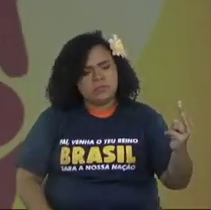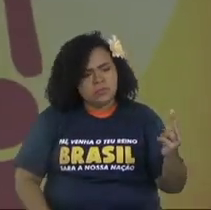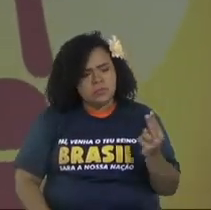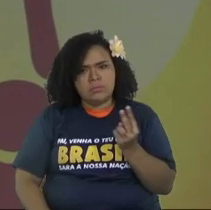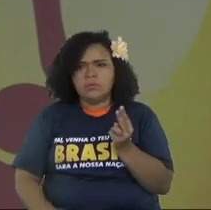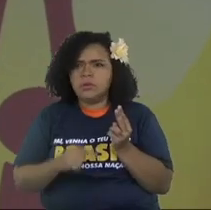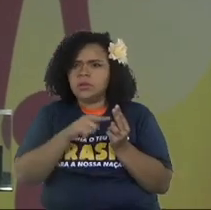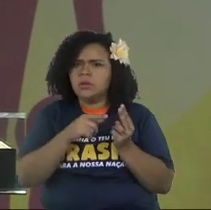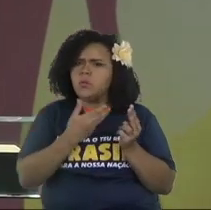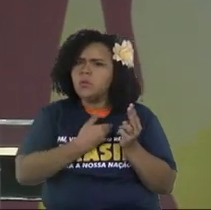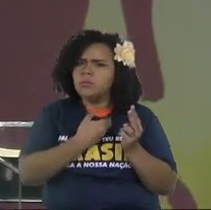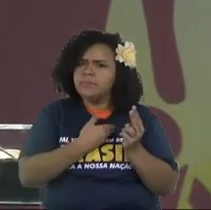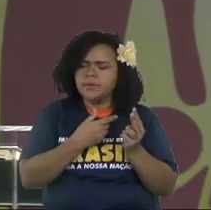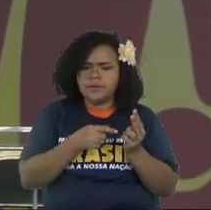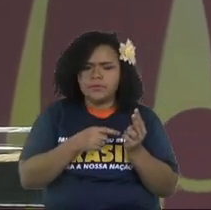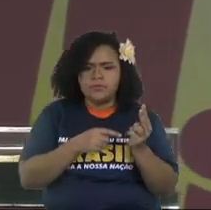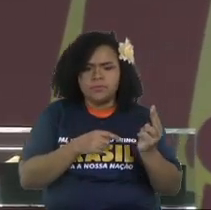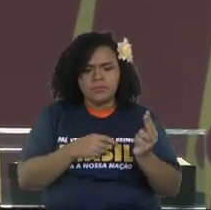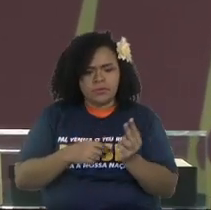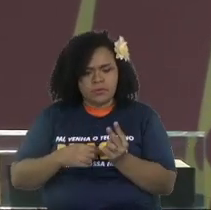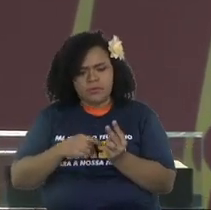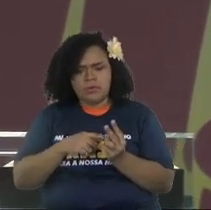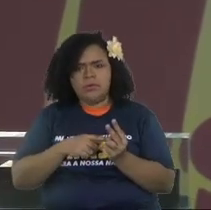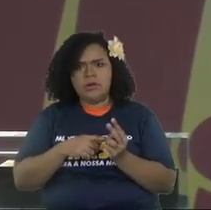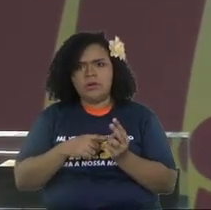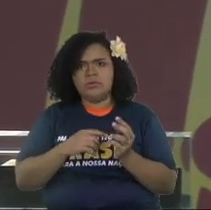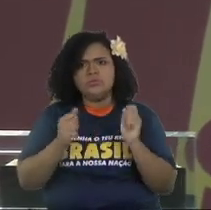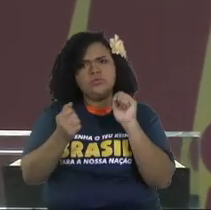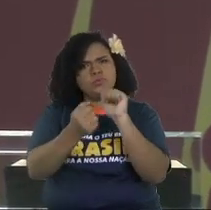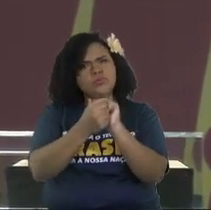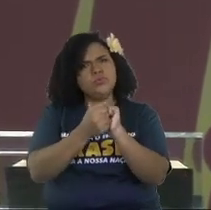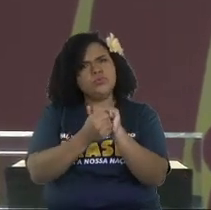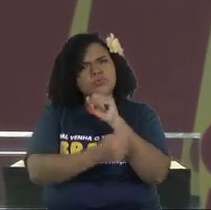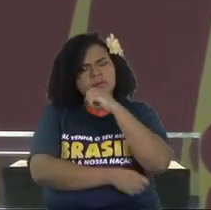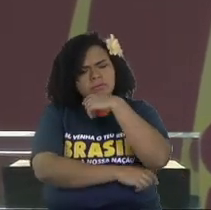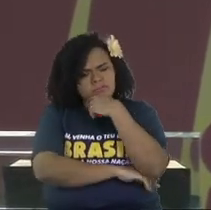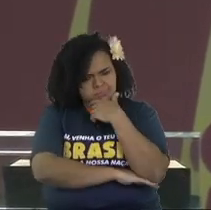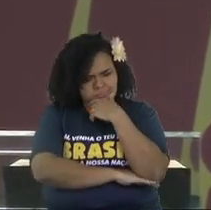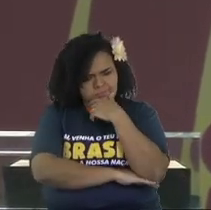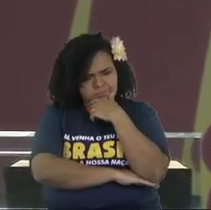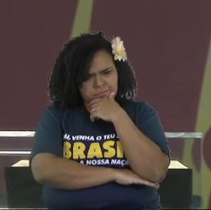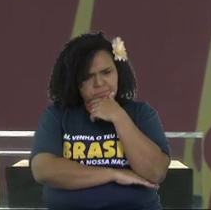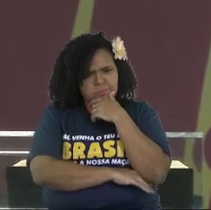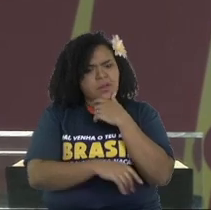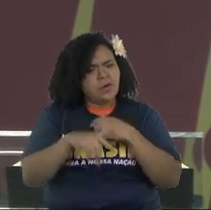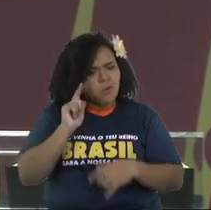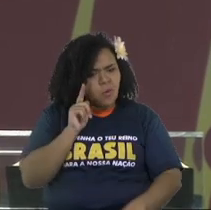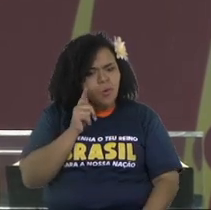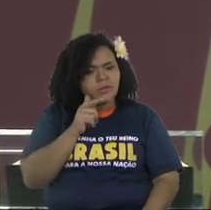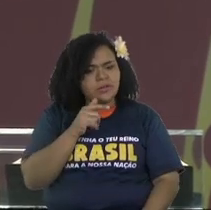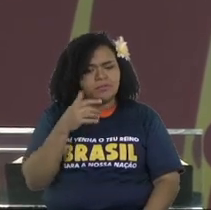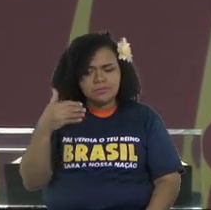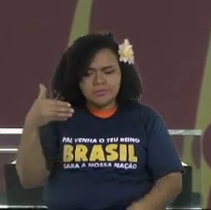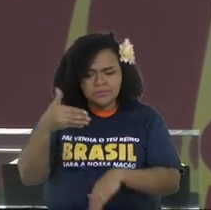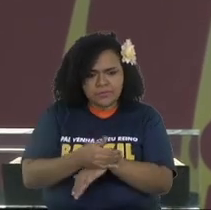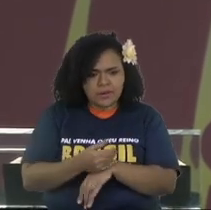many of you are doing the same thing because you don't understand what I am saying I knew what he brought an assistant because it